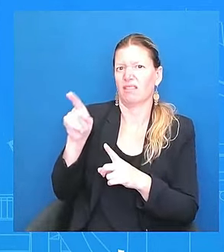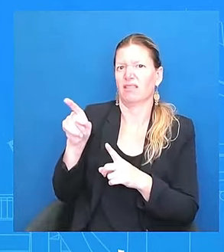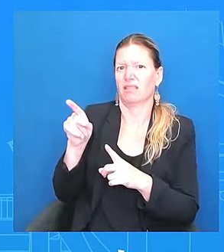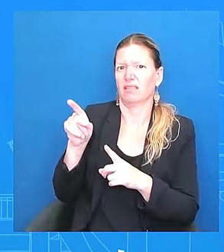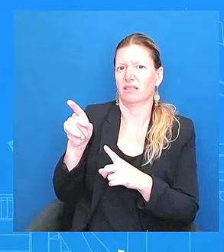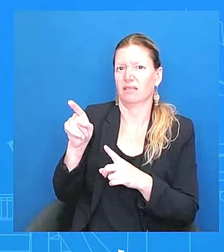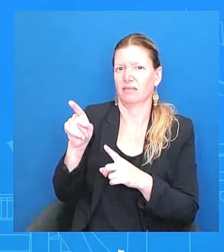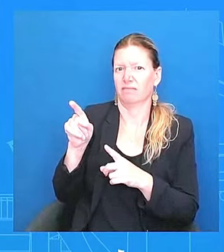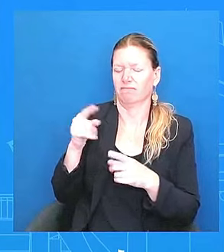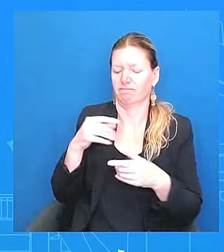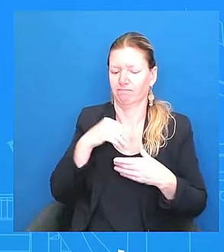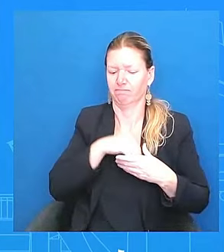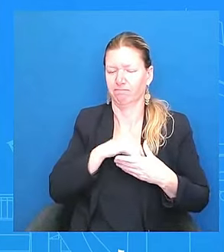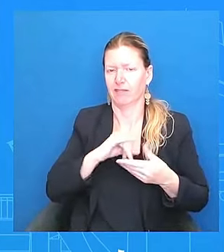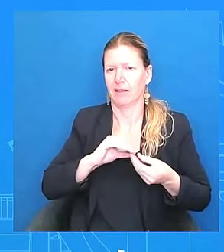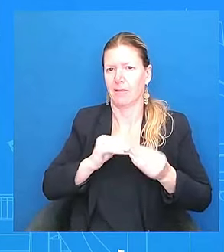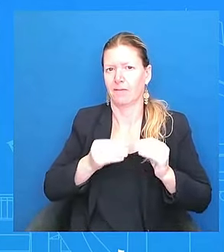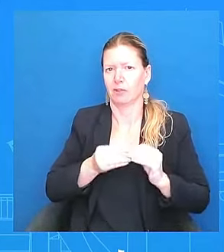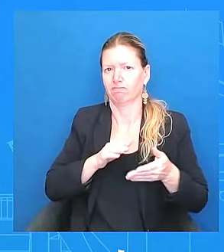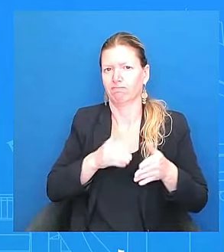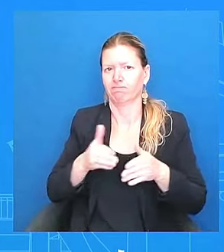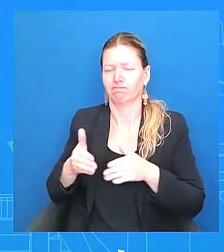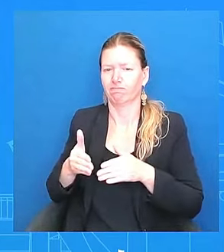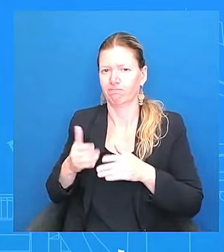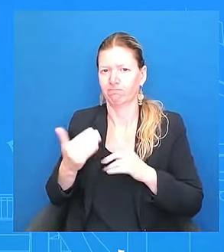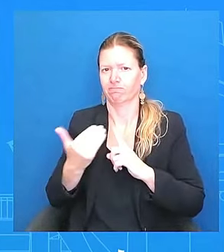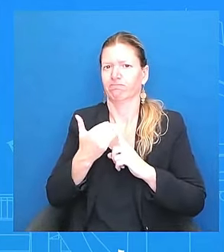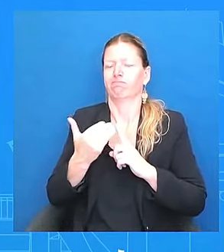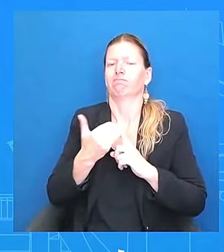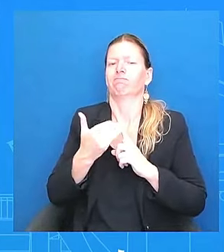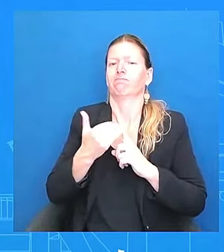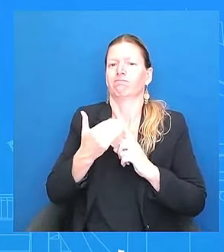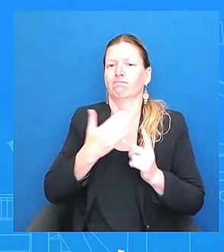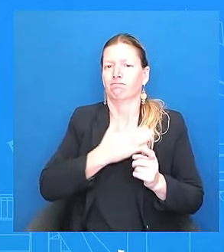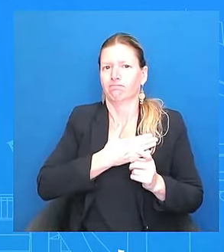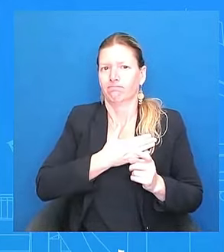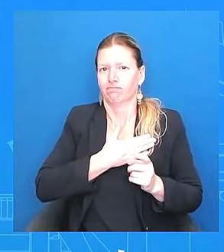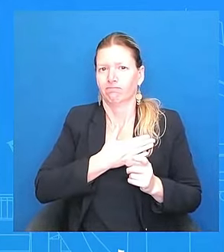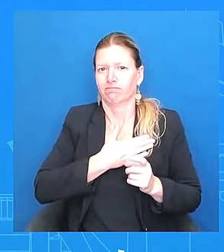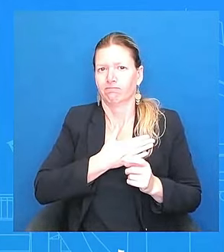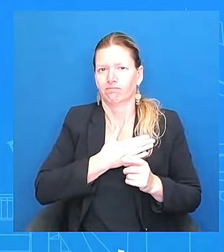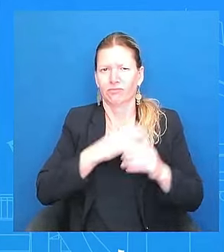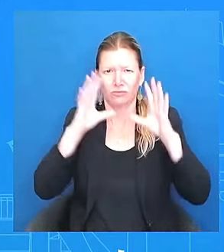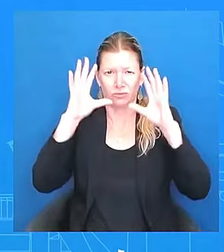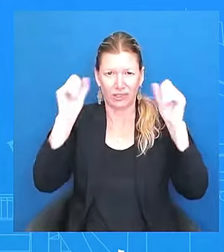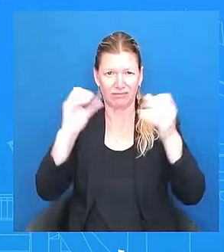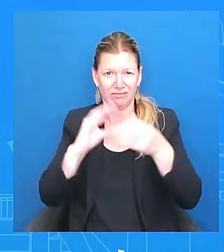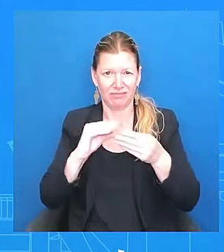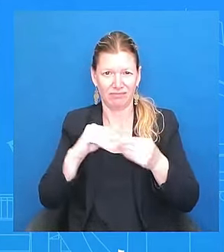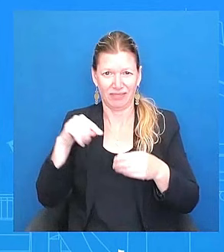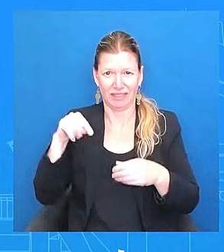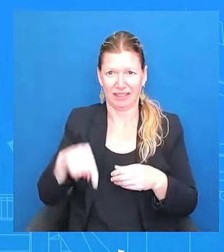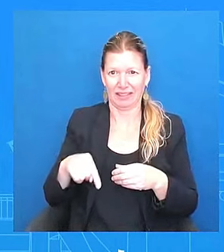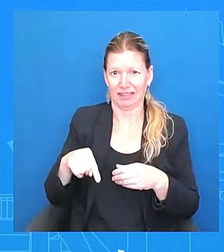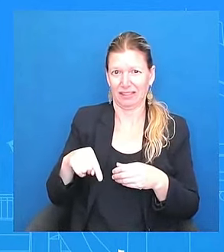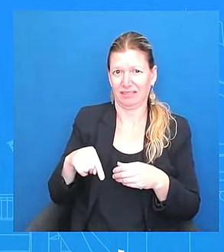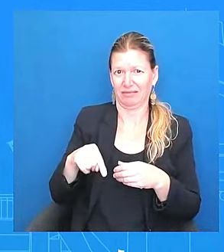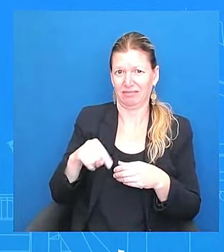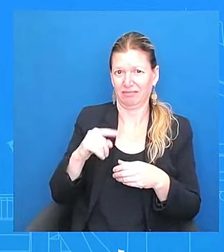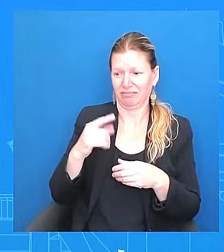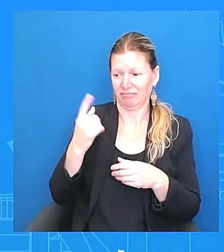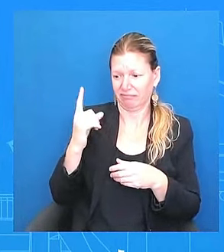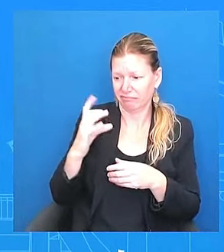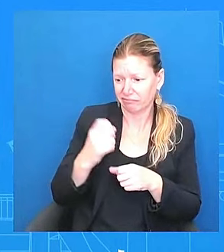this decade. But setting that aside, maybe on a different front here, what was the president trying to say when he said that he beat Medicare?